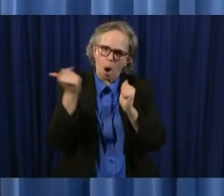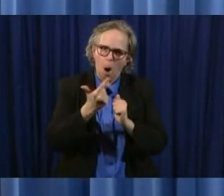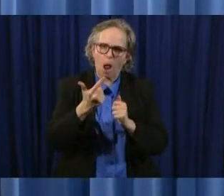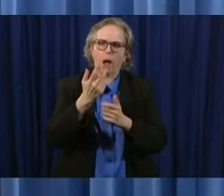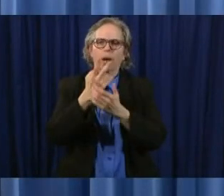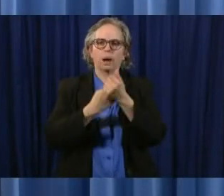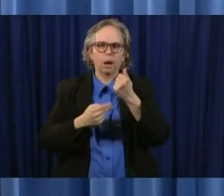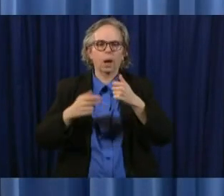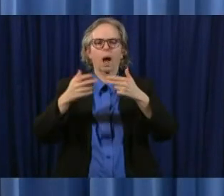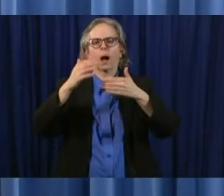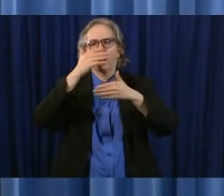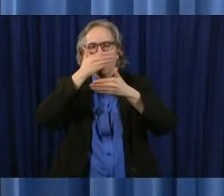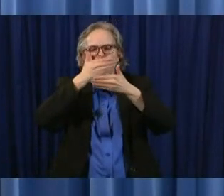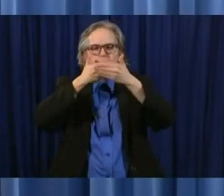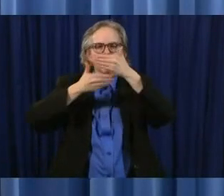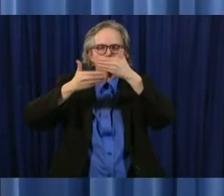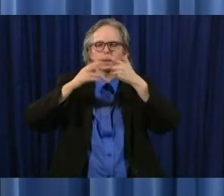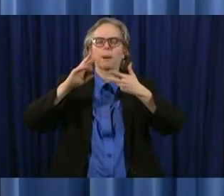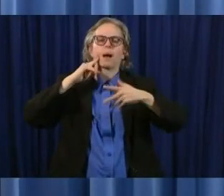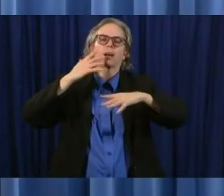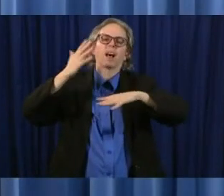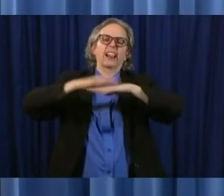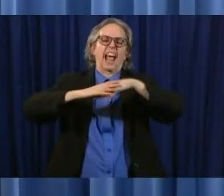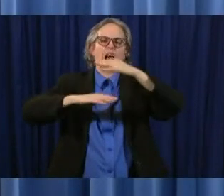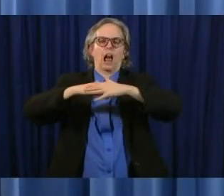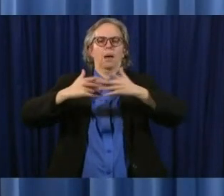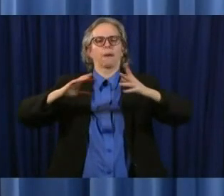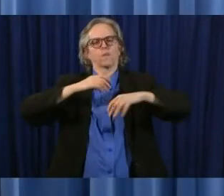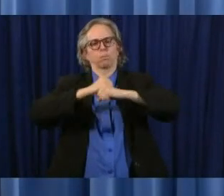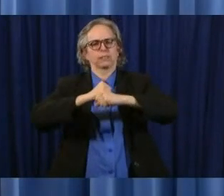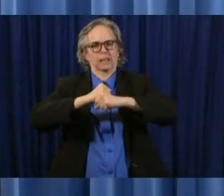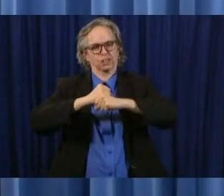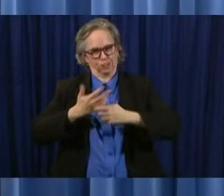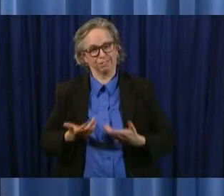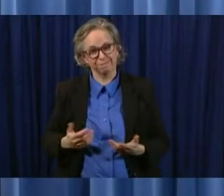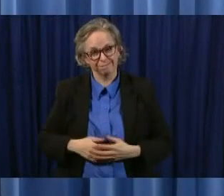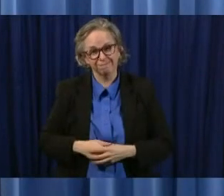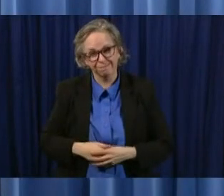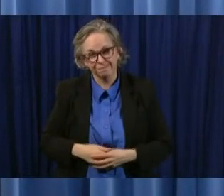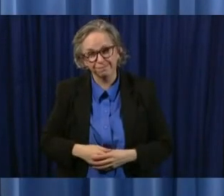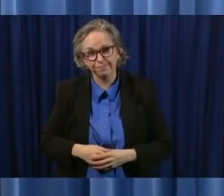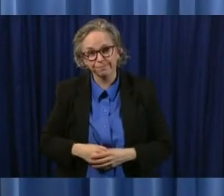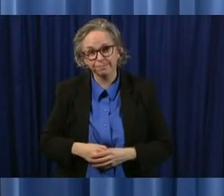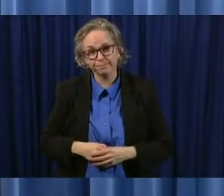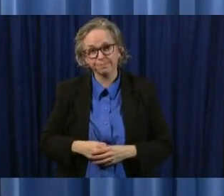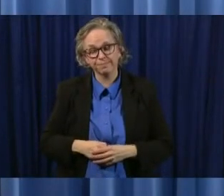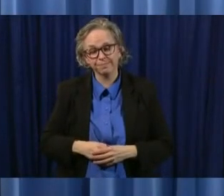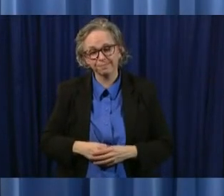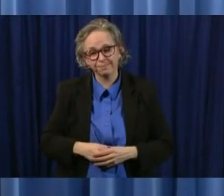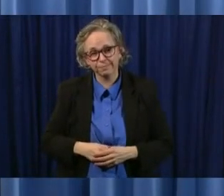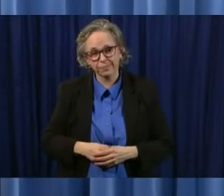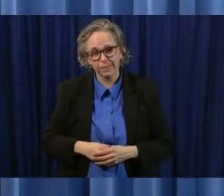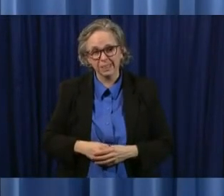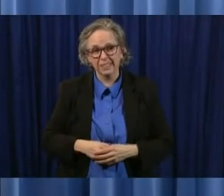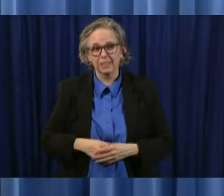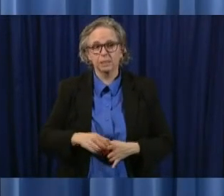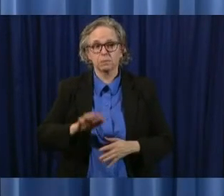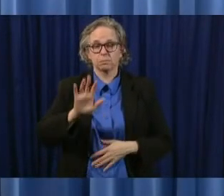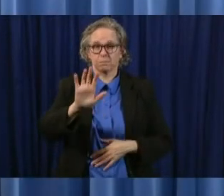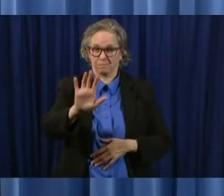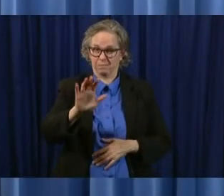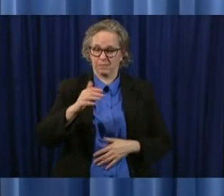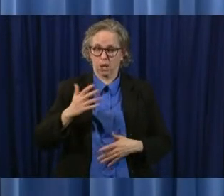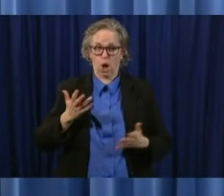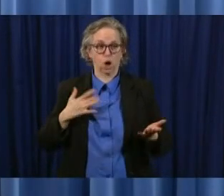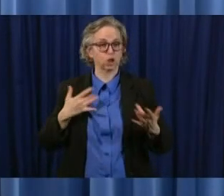of protection and you know this came about because of my concern and others concerns